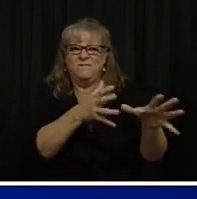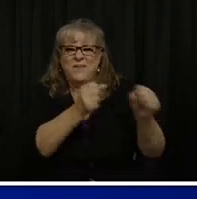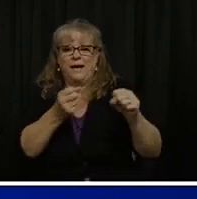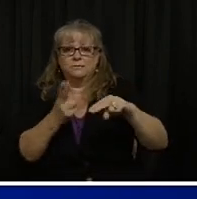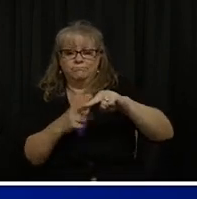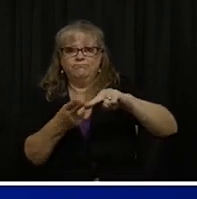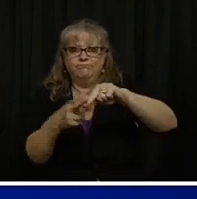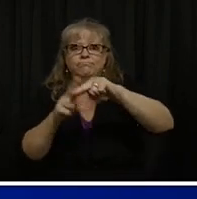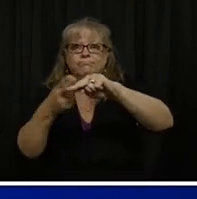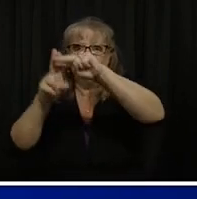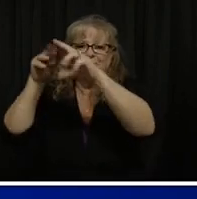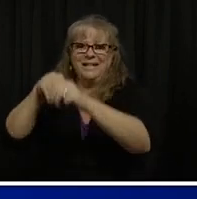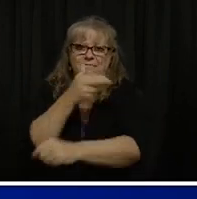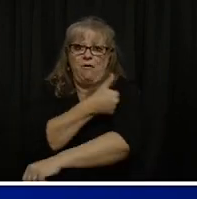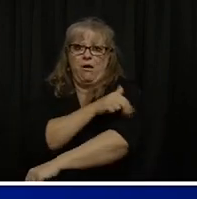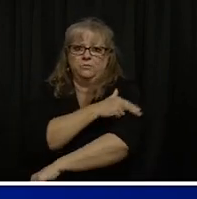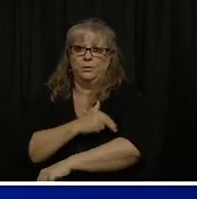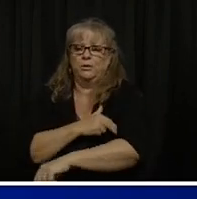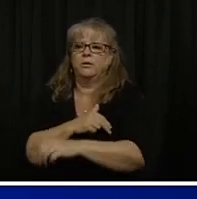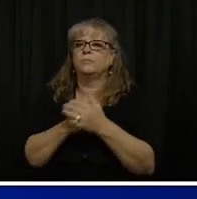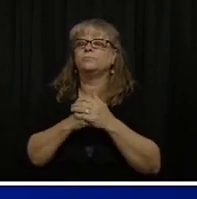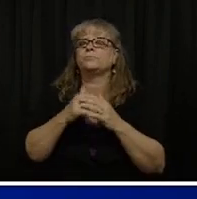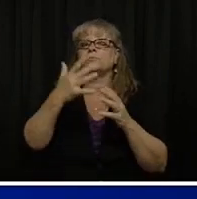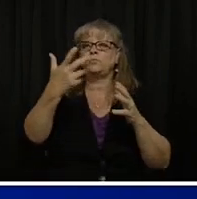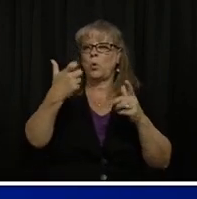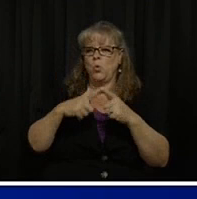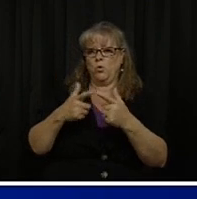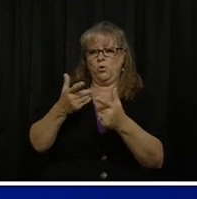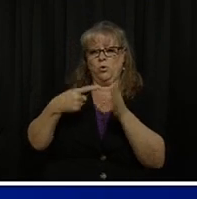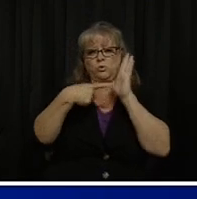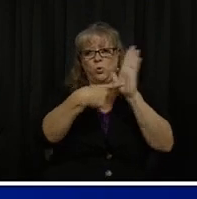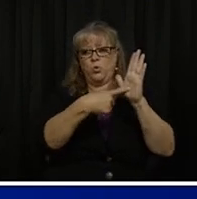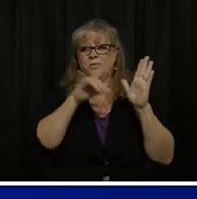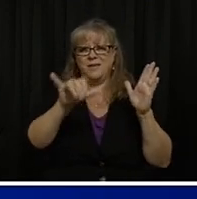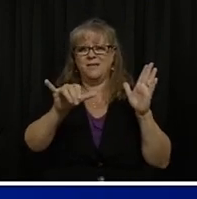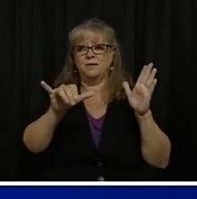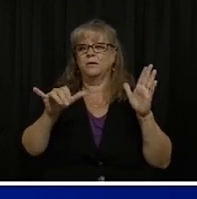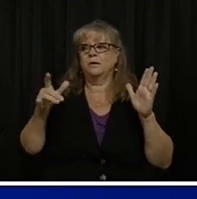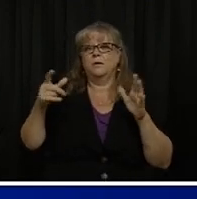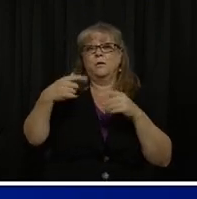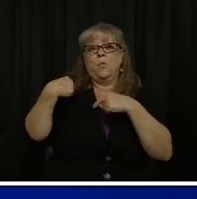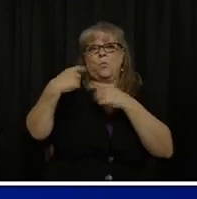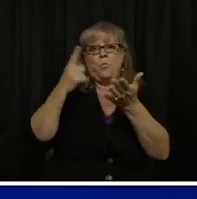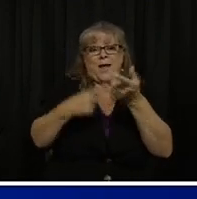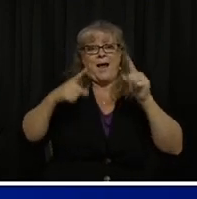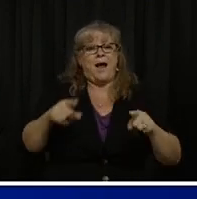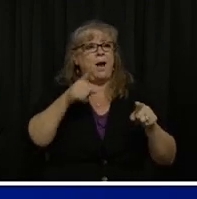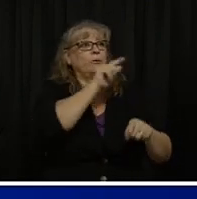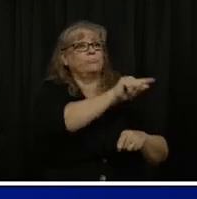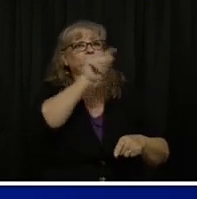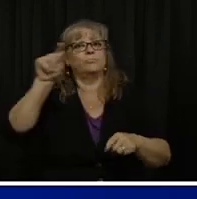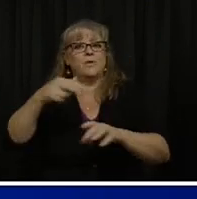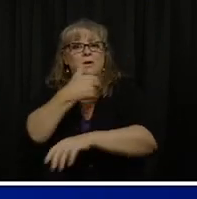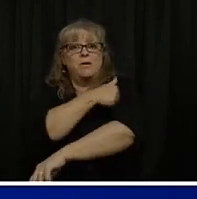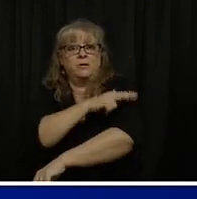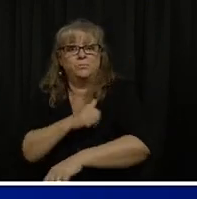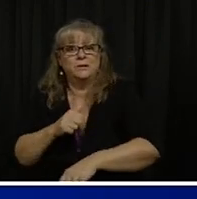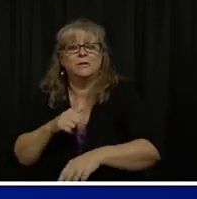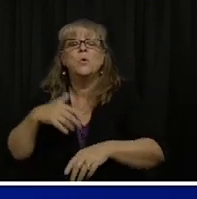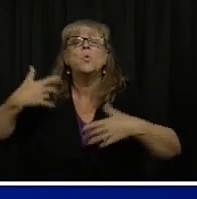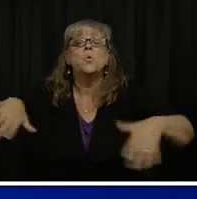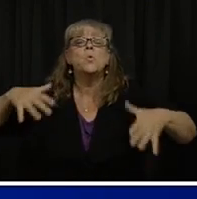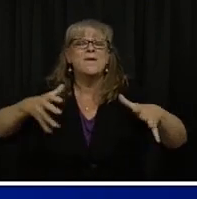showing you today is the most recently fit model to our hospitalization that is showing some pretty rapid acceleration